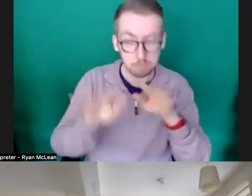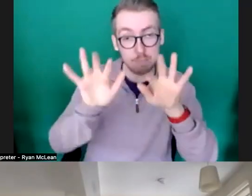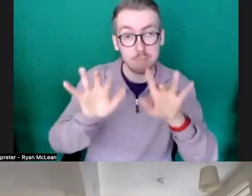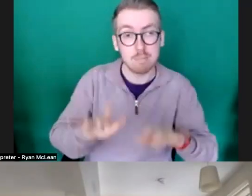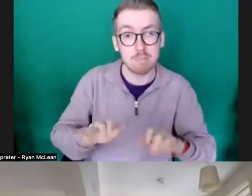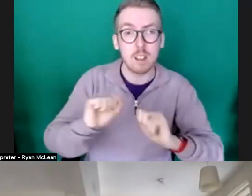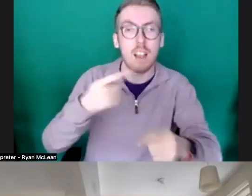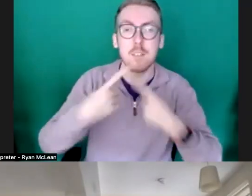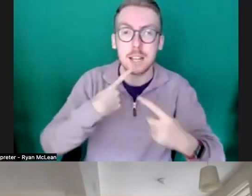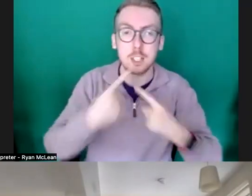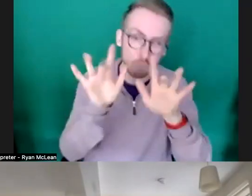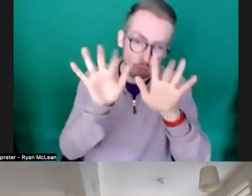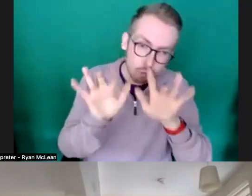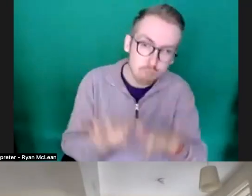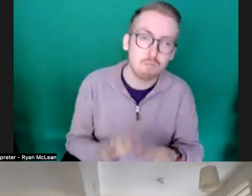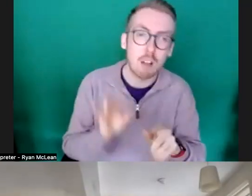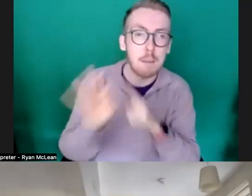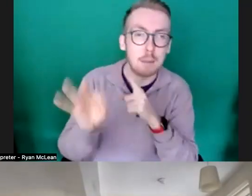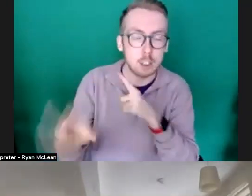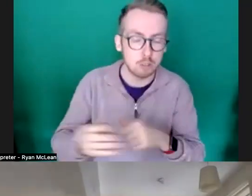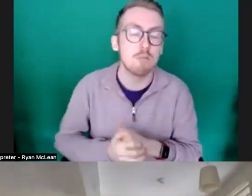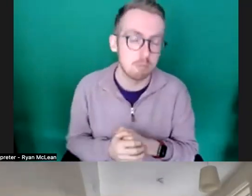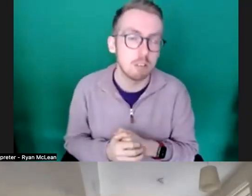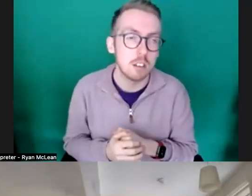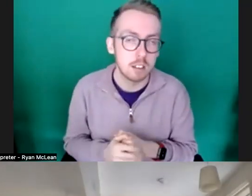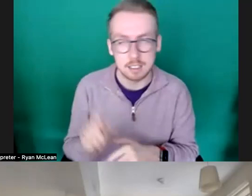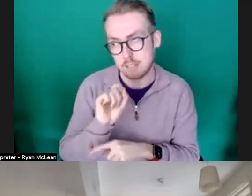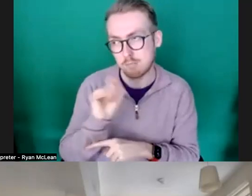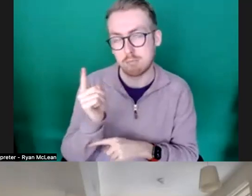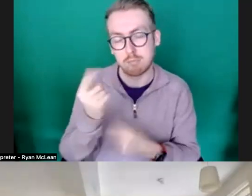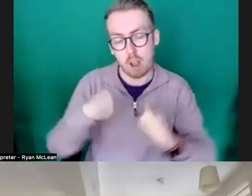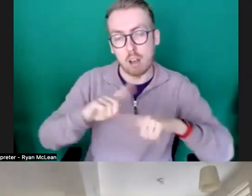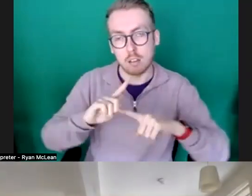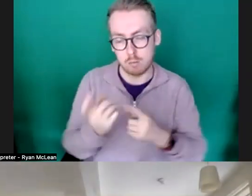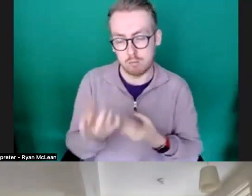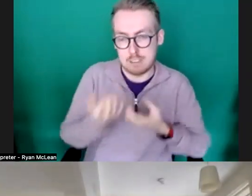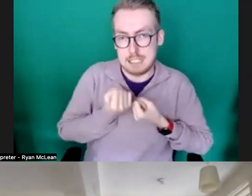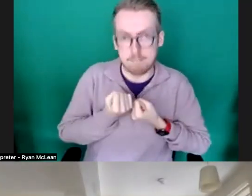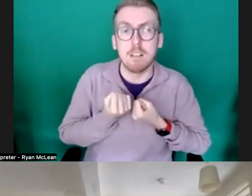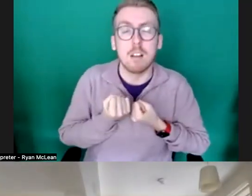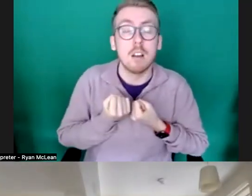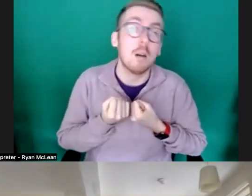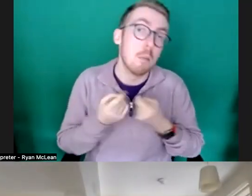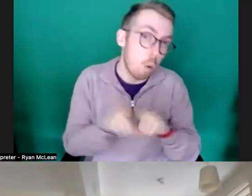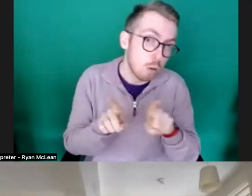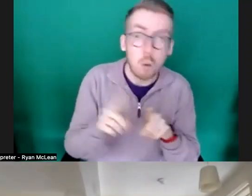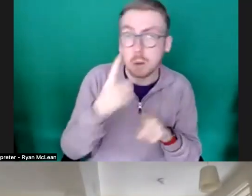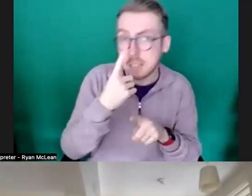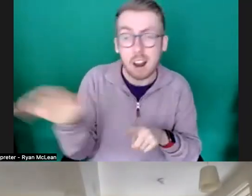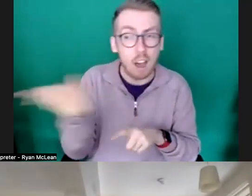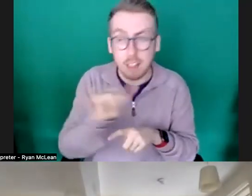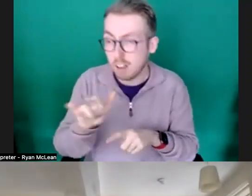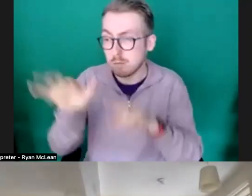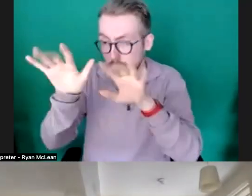and however you can also um if you wish submit uh video responses to